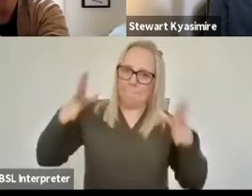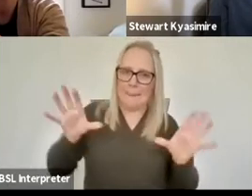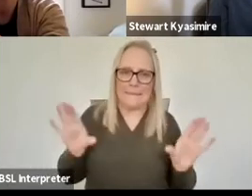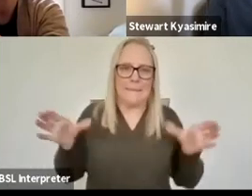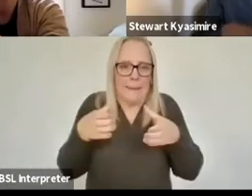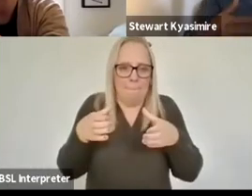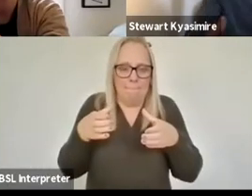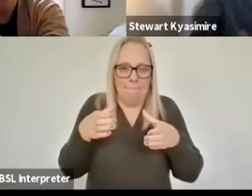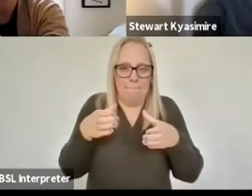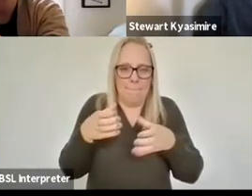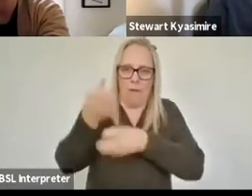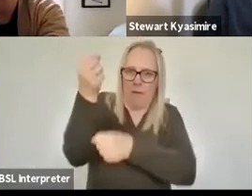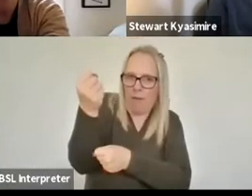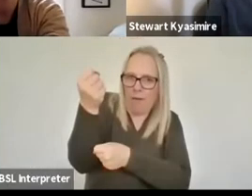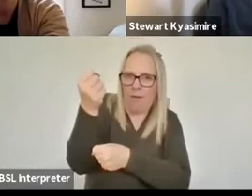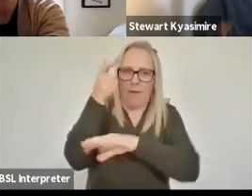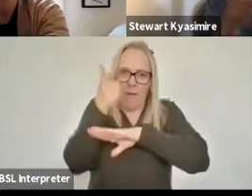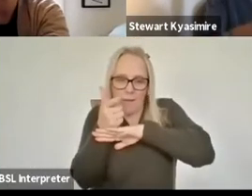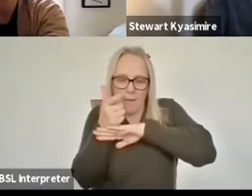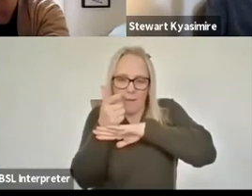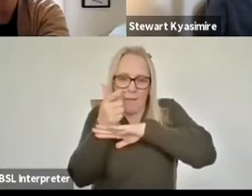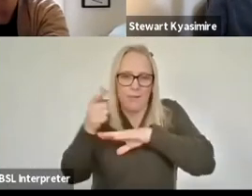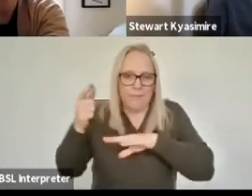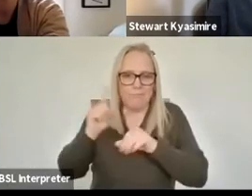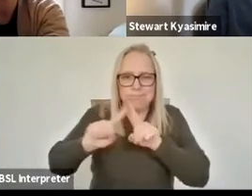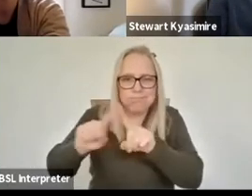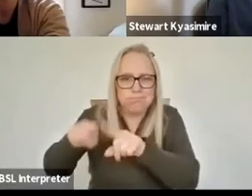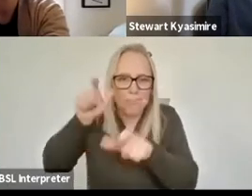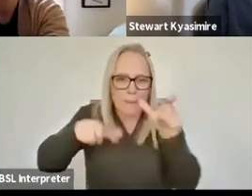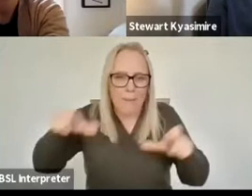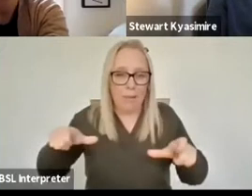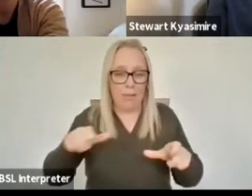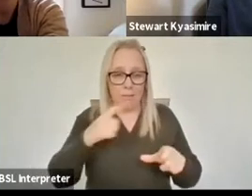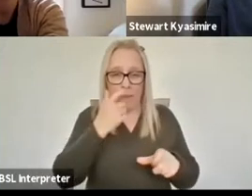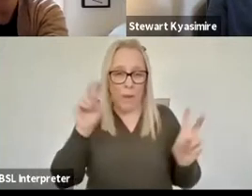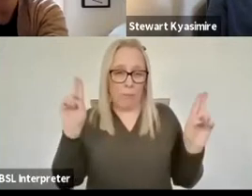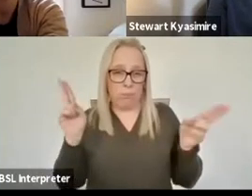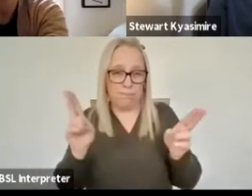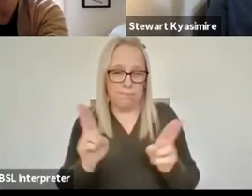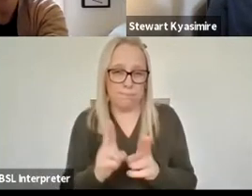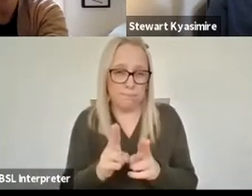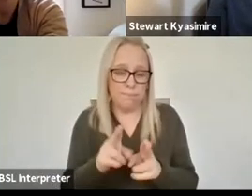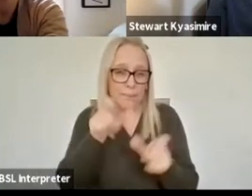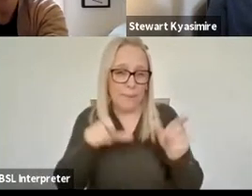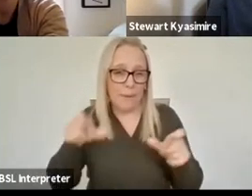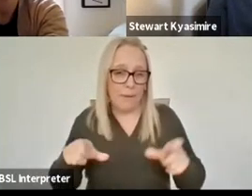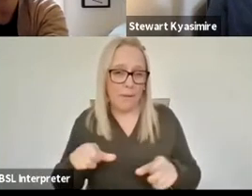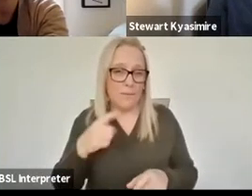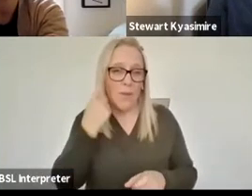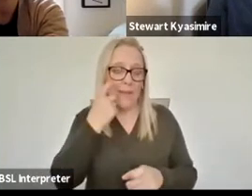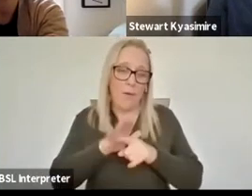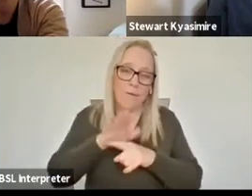we've learned going forward that we may kind of introduce um in further productions but in general